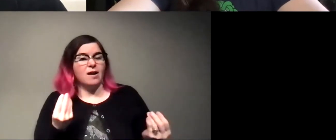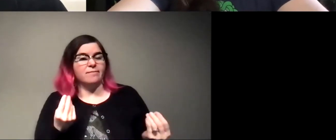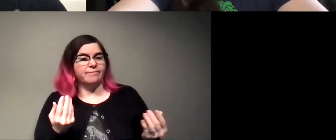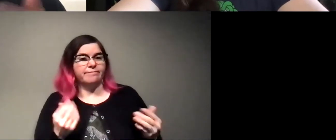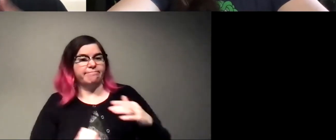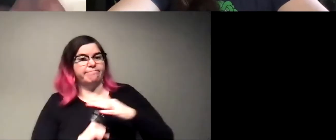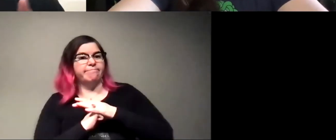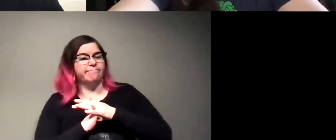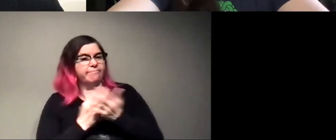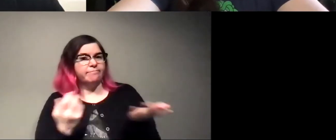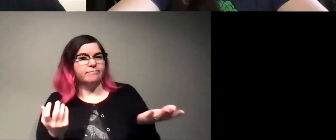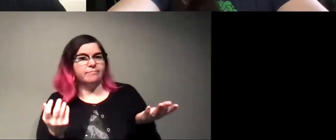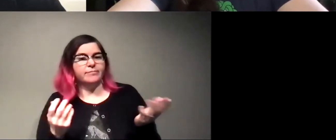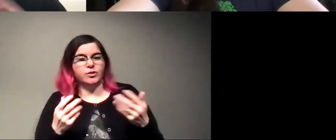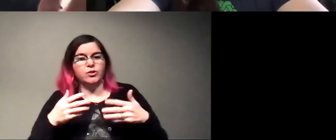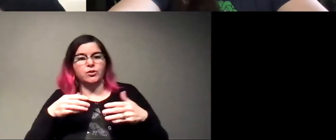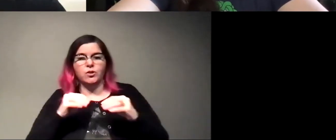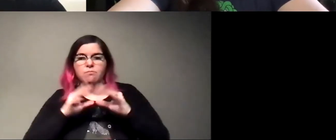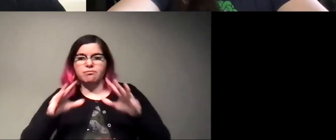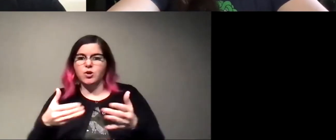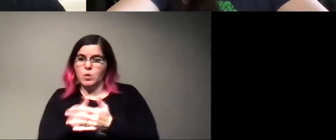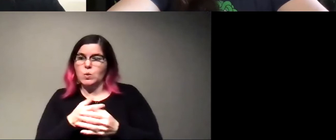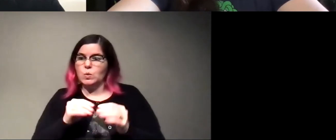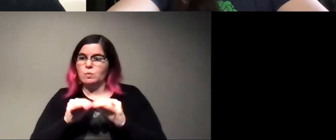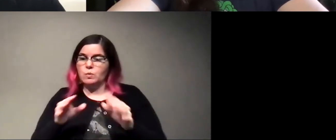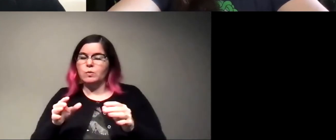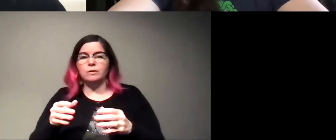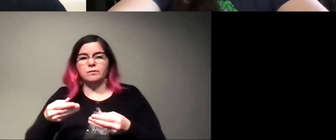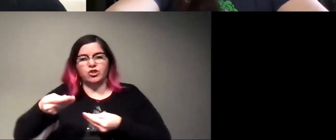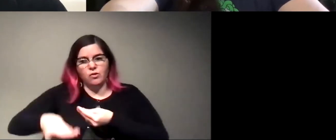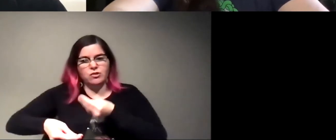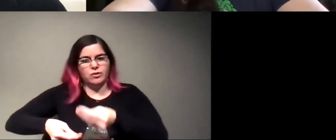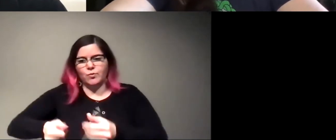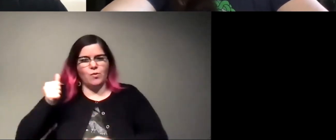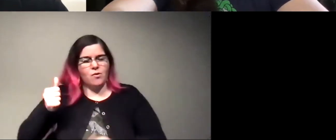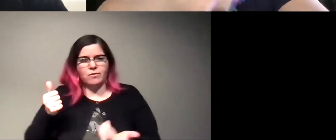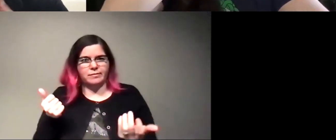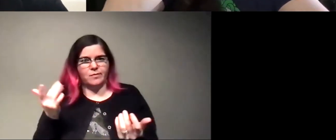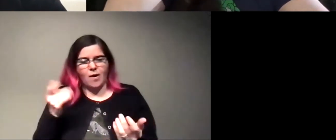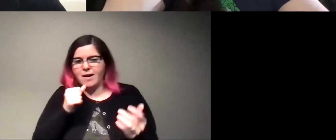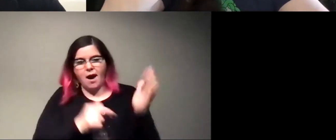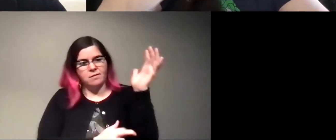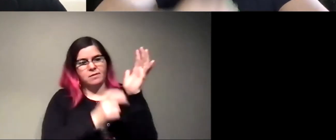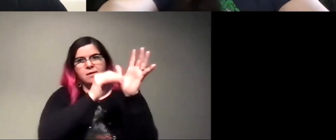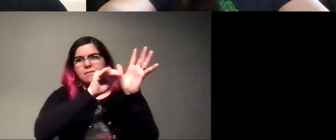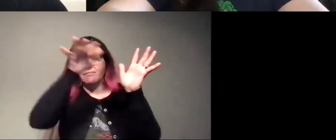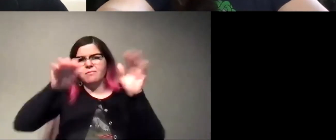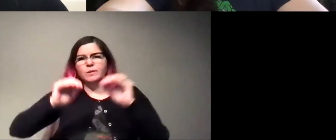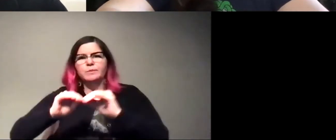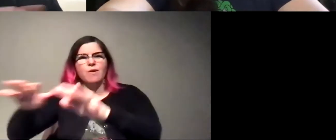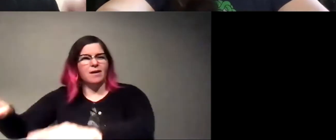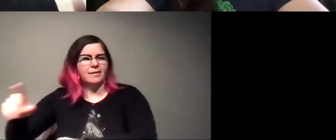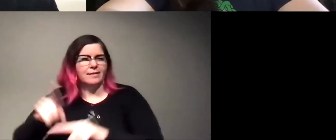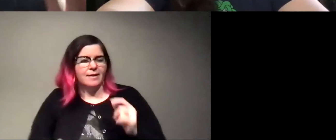don't, your, your offspring or your generation don't make it to the next generation because they're, they're not up in the tree and able to spread. So